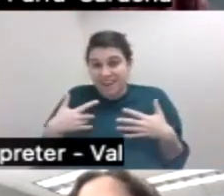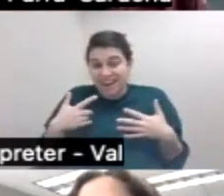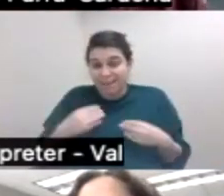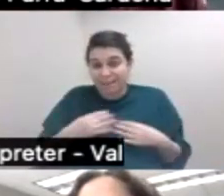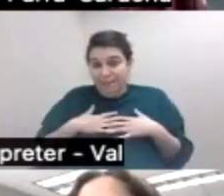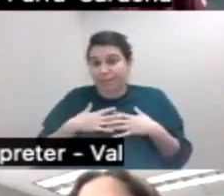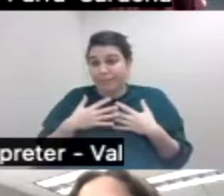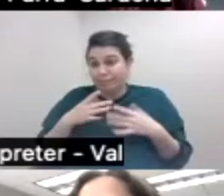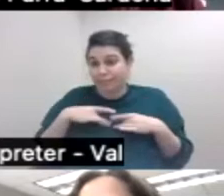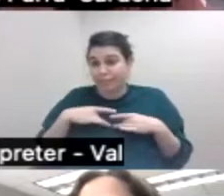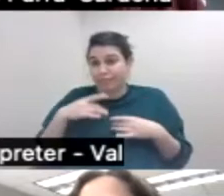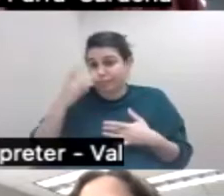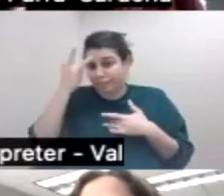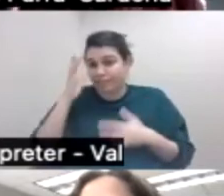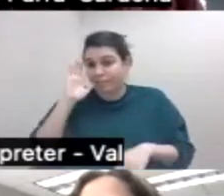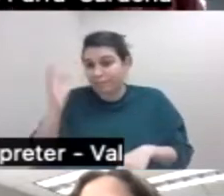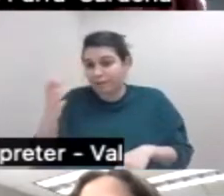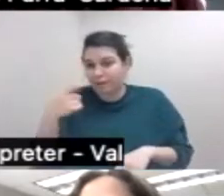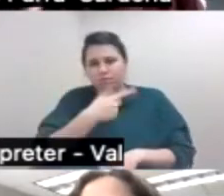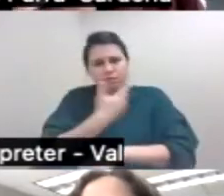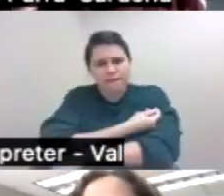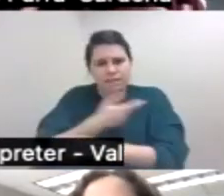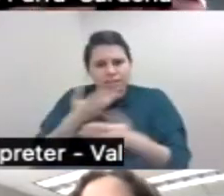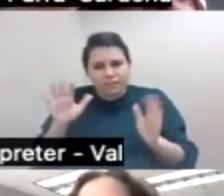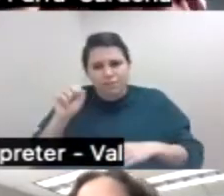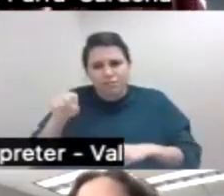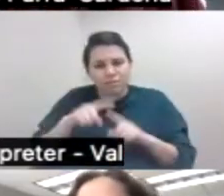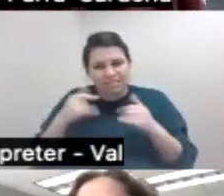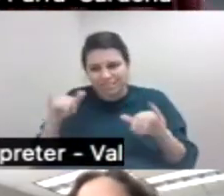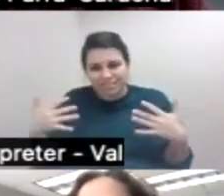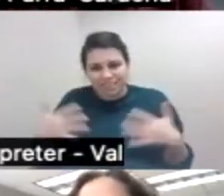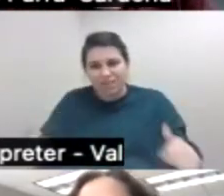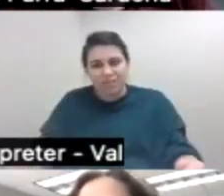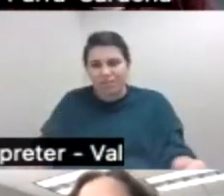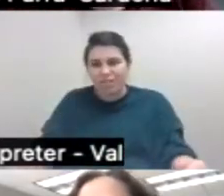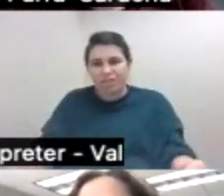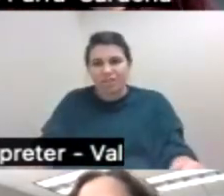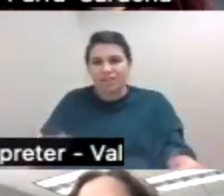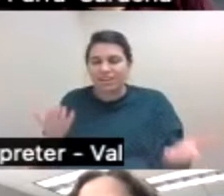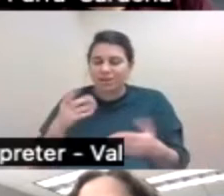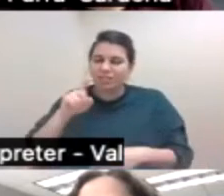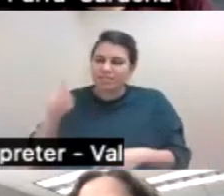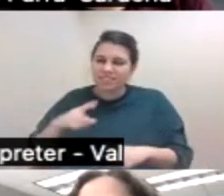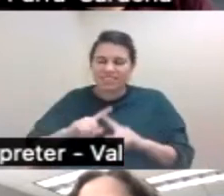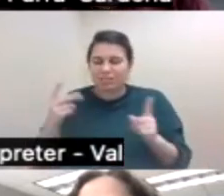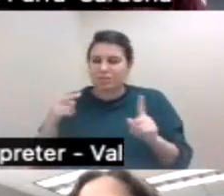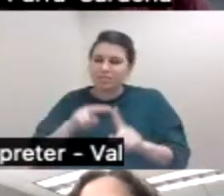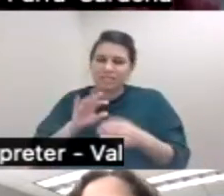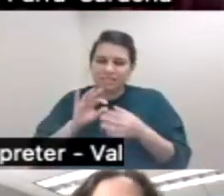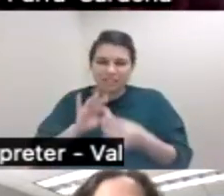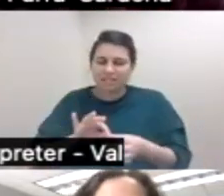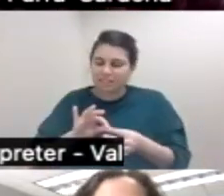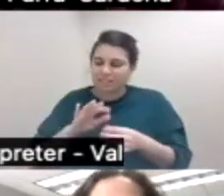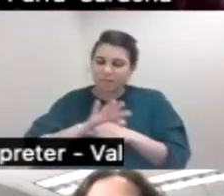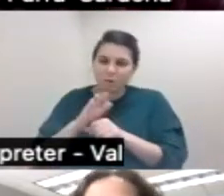vaccinated because, you know, we have very different perspectives here in Texas in terms of the pandemic. In some